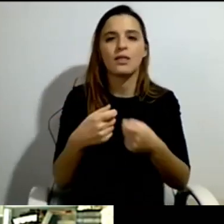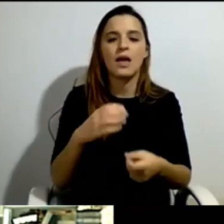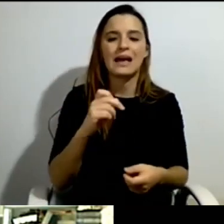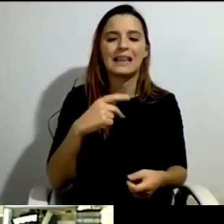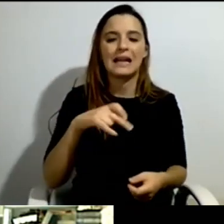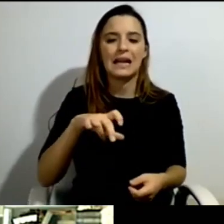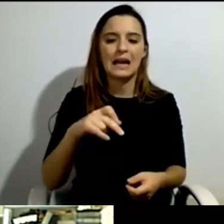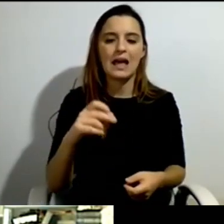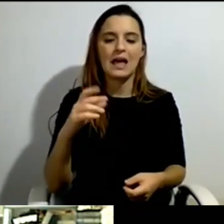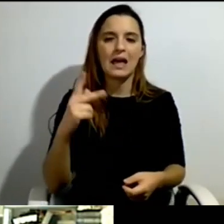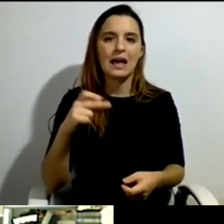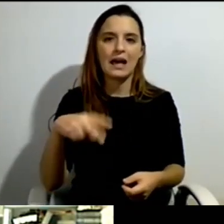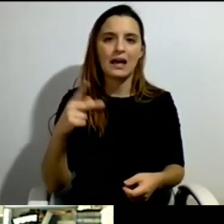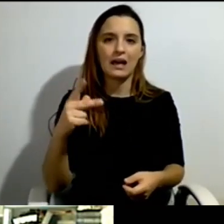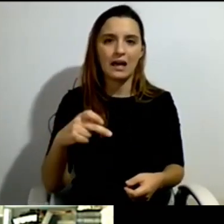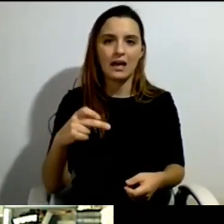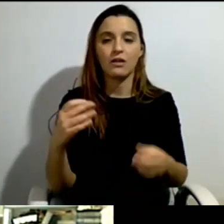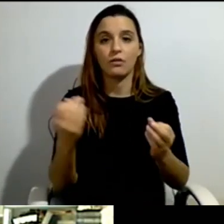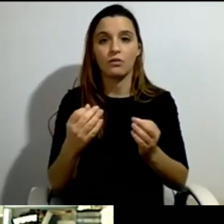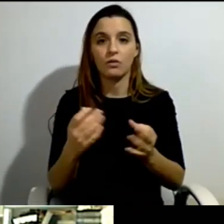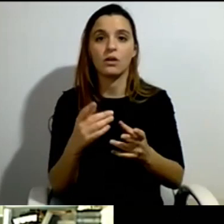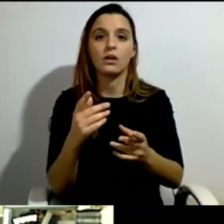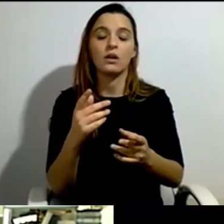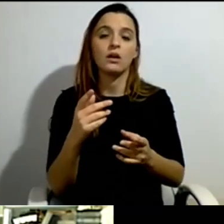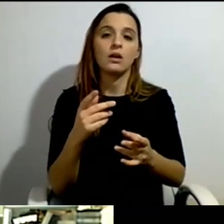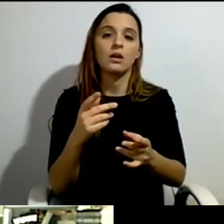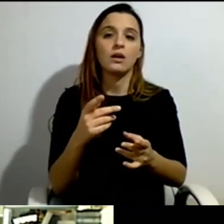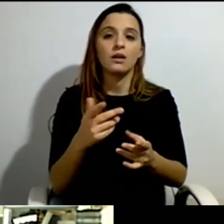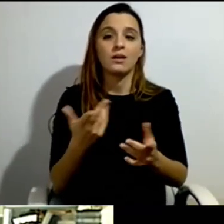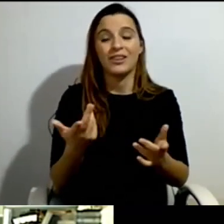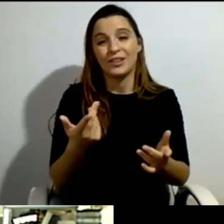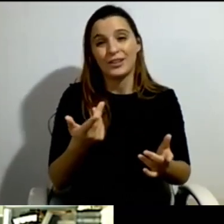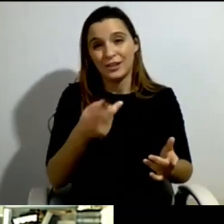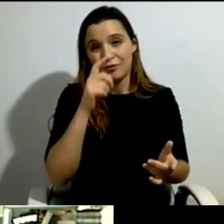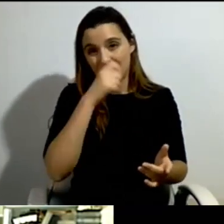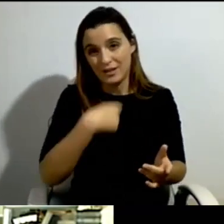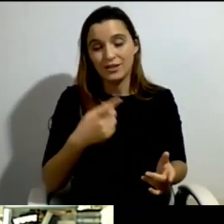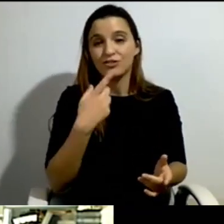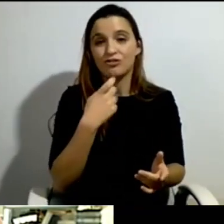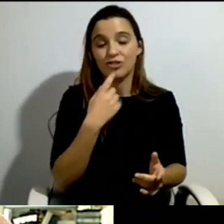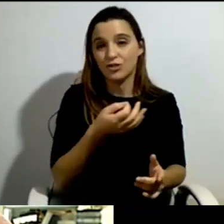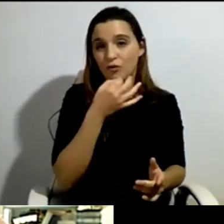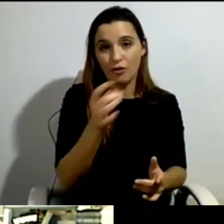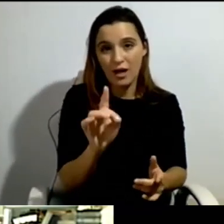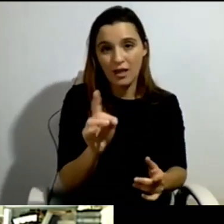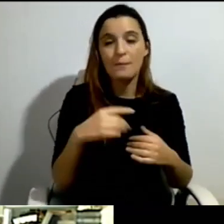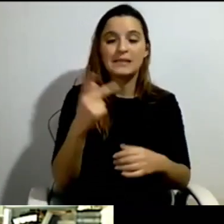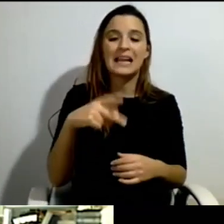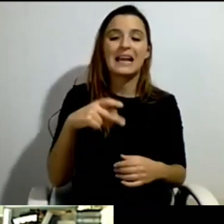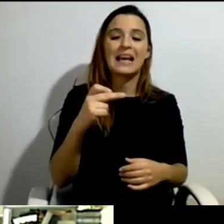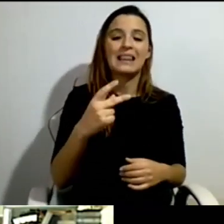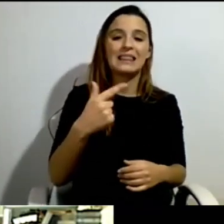Unfortunately, she doesn't speak English. Katerina Kanka sat down for two years and collected all the